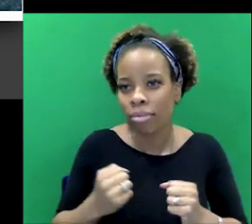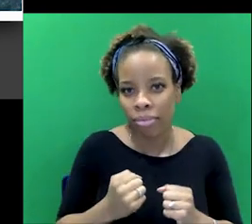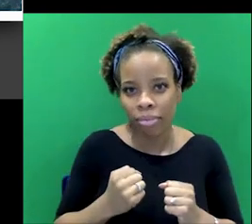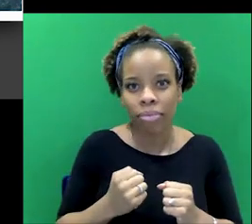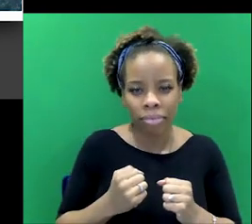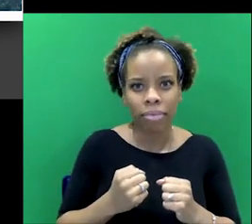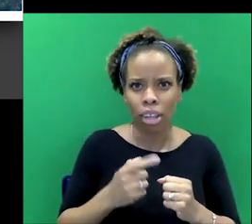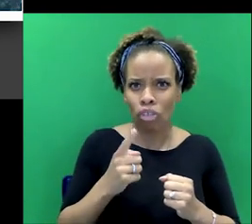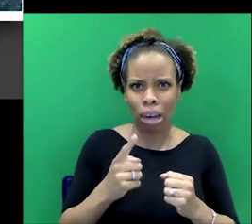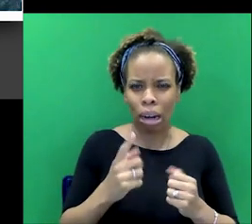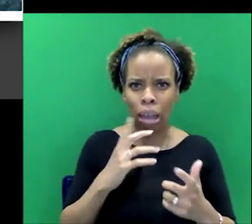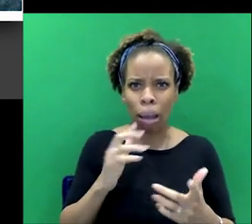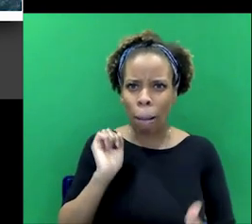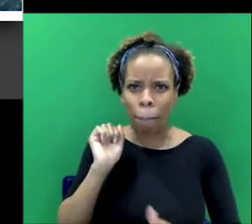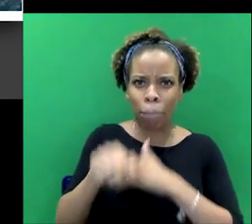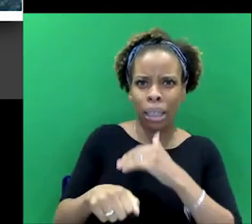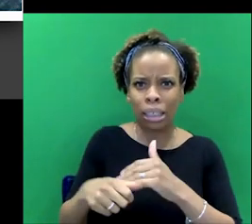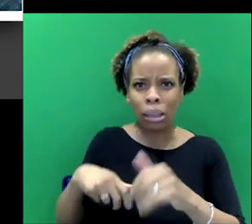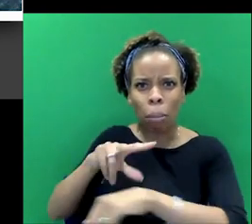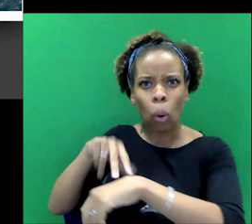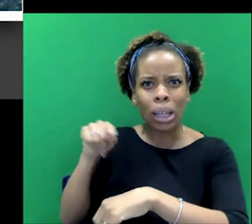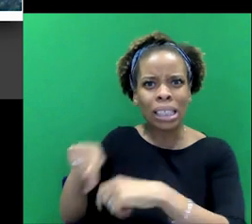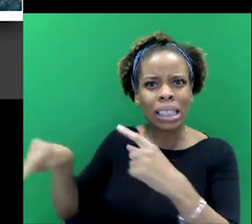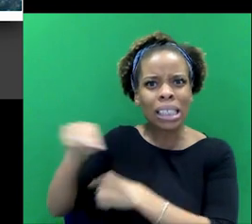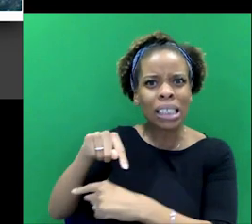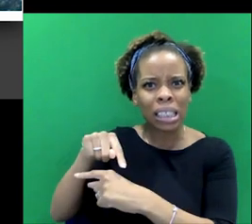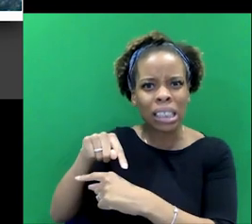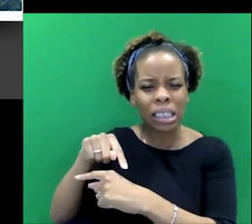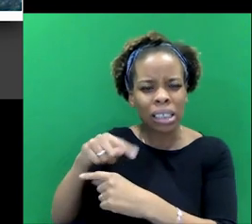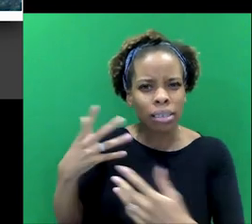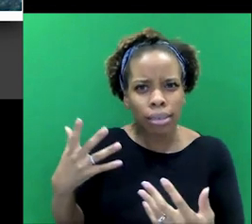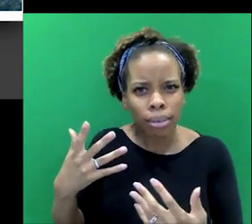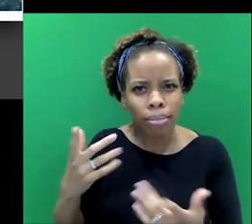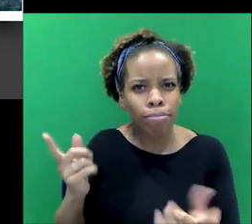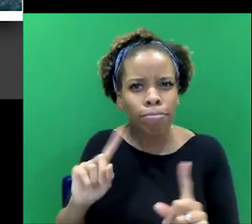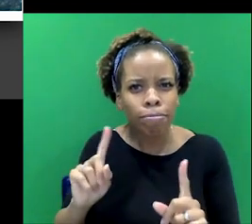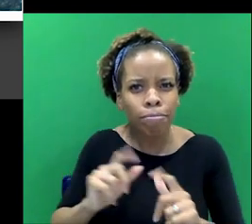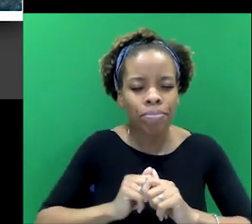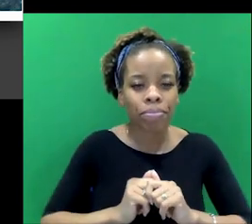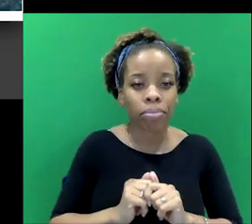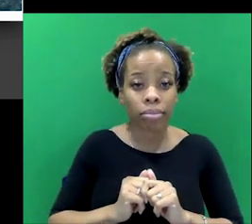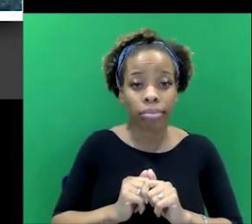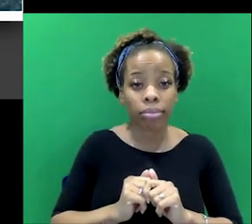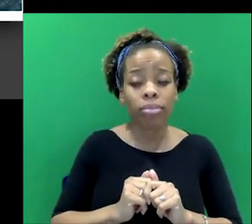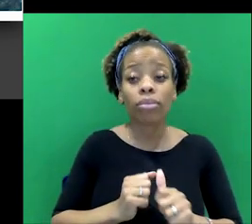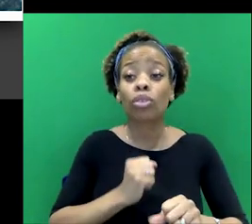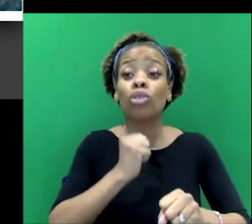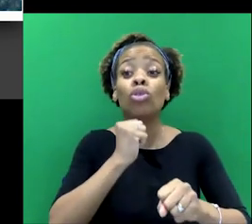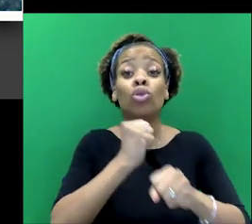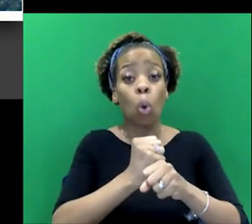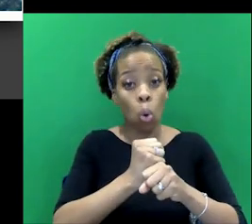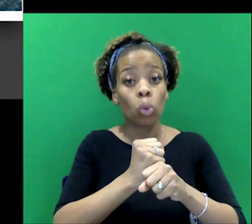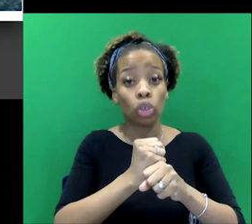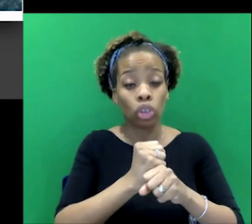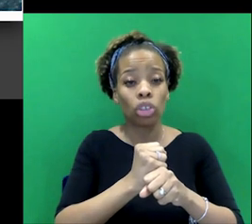flat-footed policemen to somebody who's more of an intellectual? Absolutely. But in George's case, we